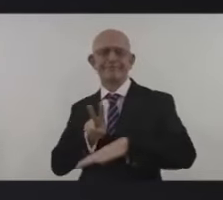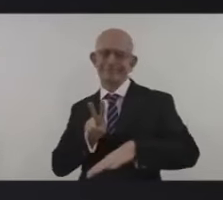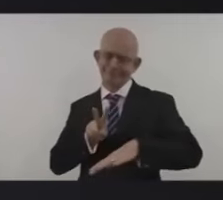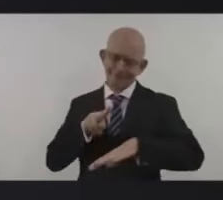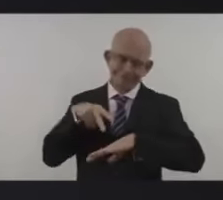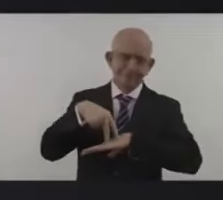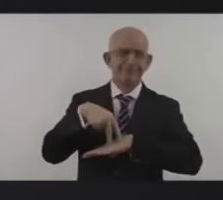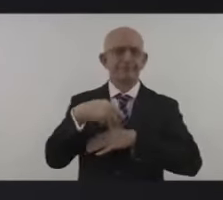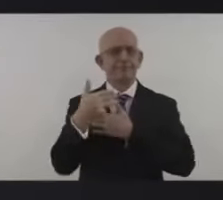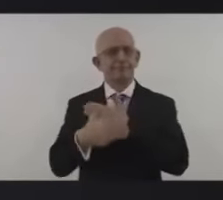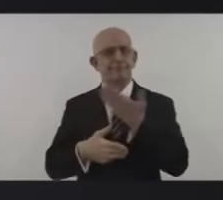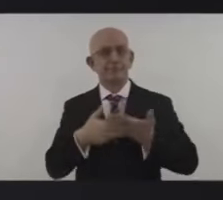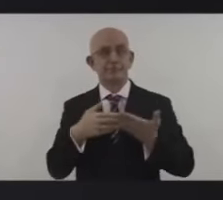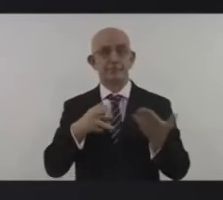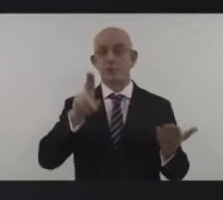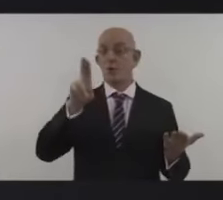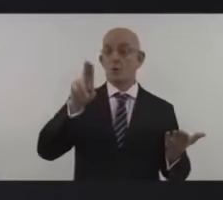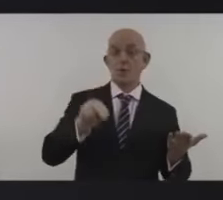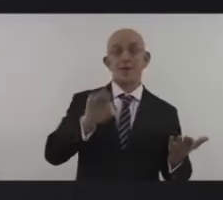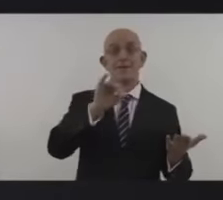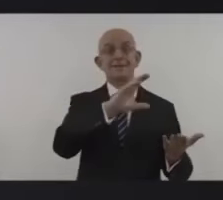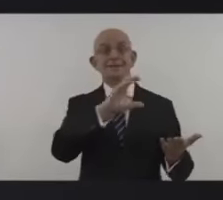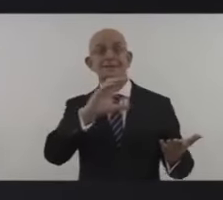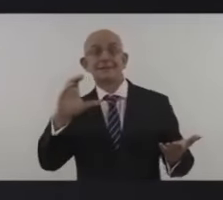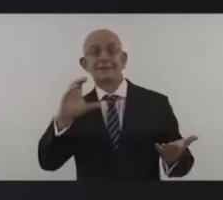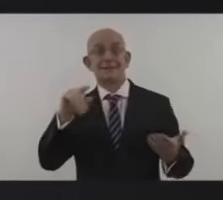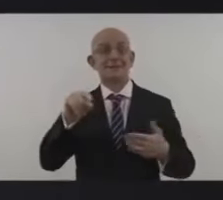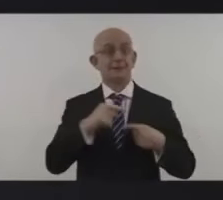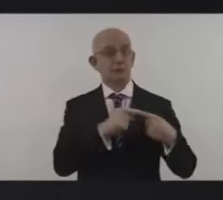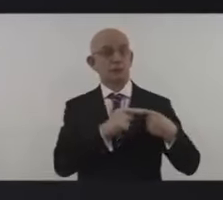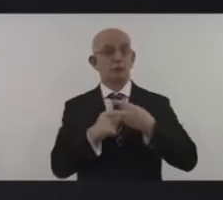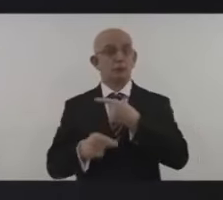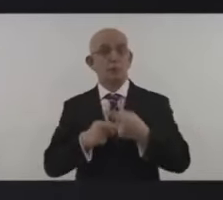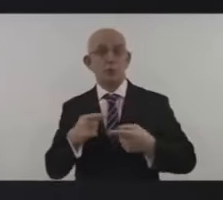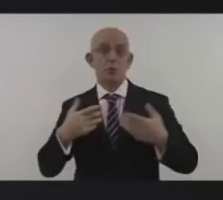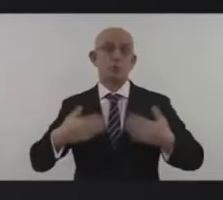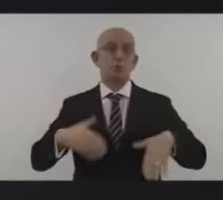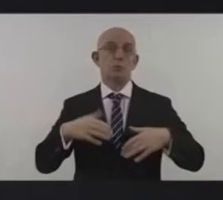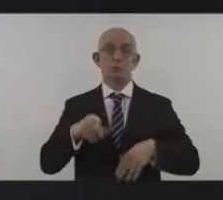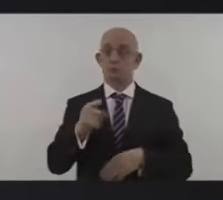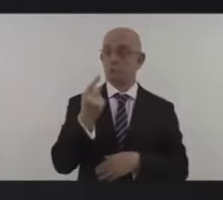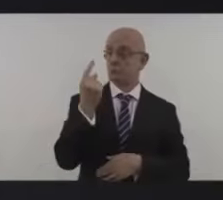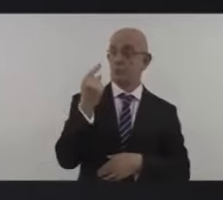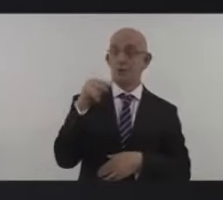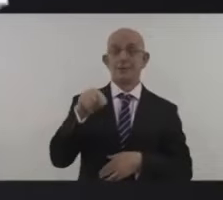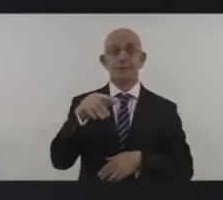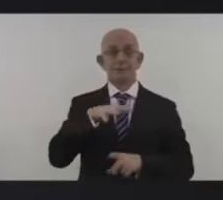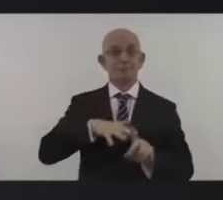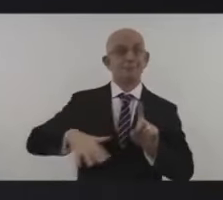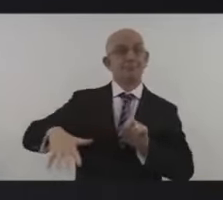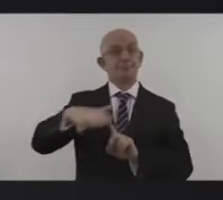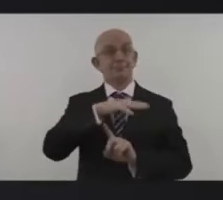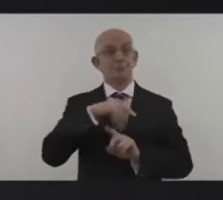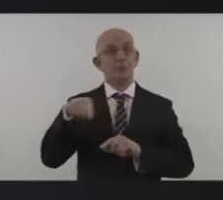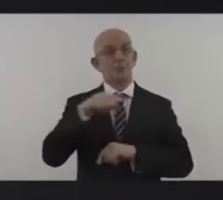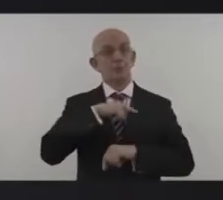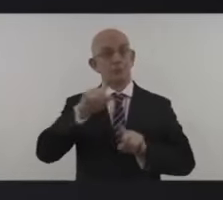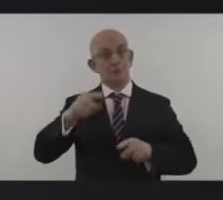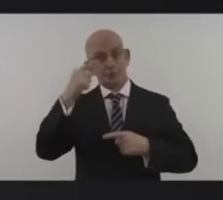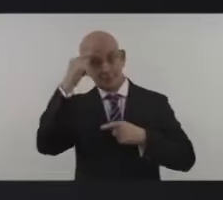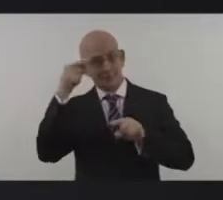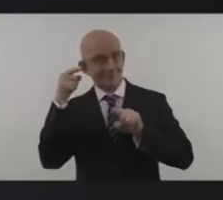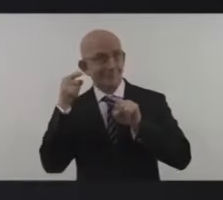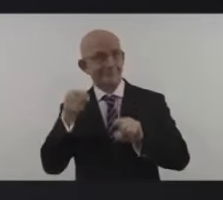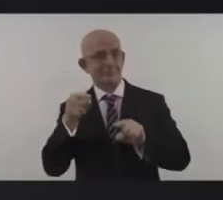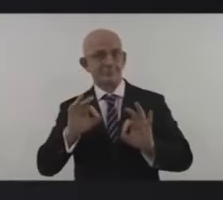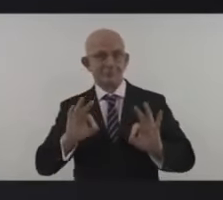in higher energy and grocery bills weakened economies and global instability for everyone if at least two-thirds